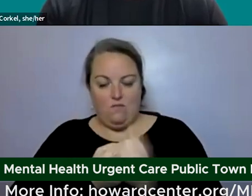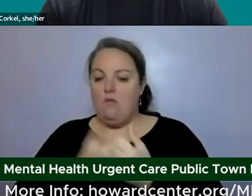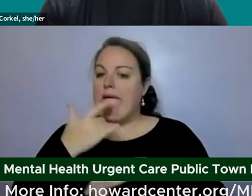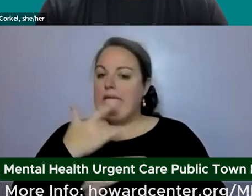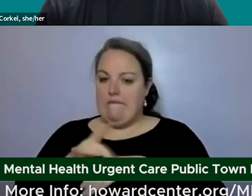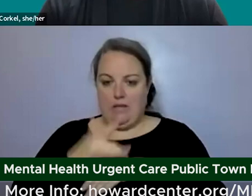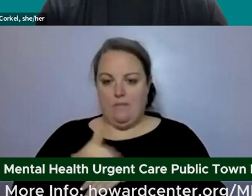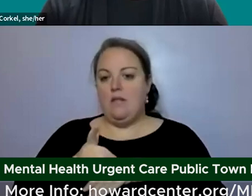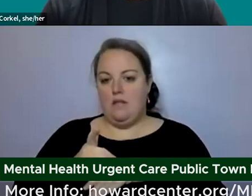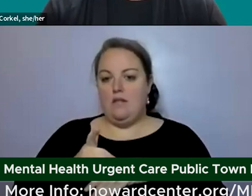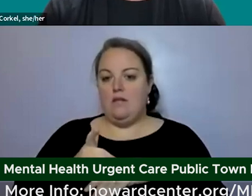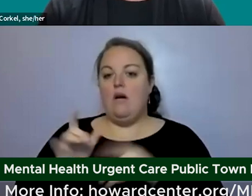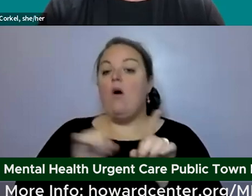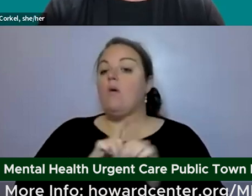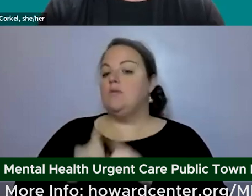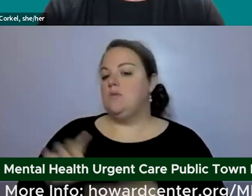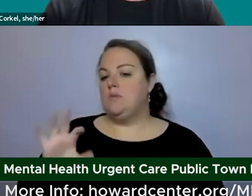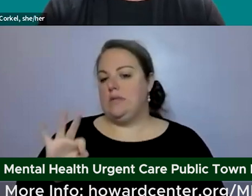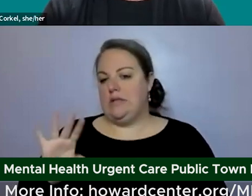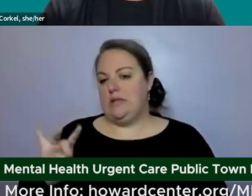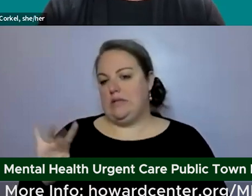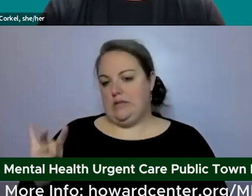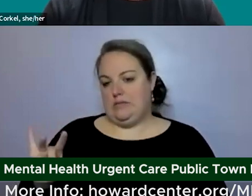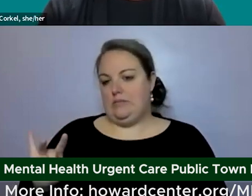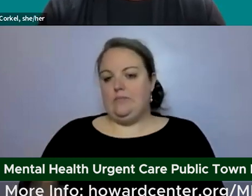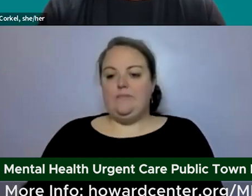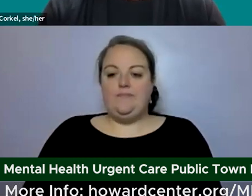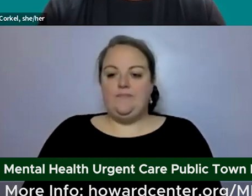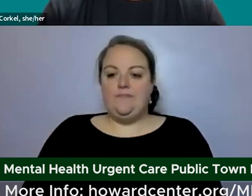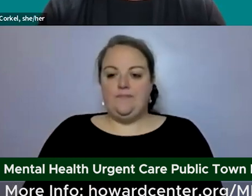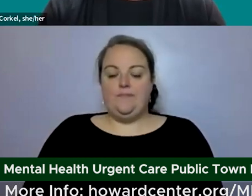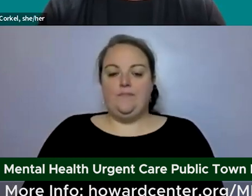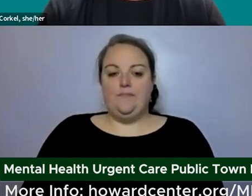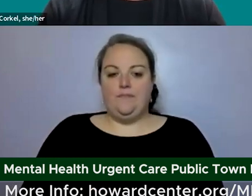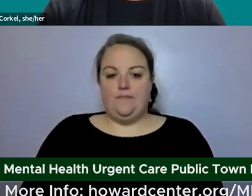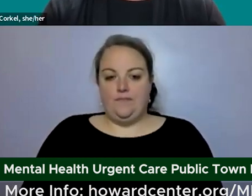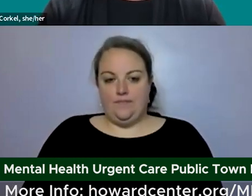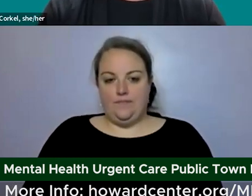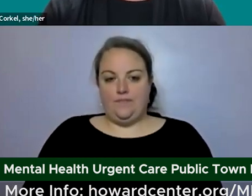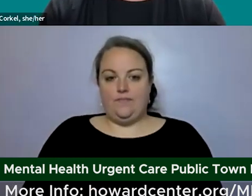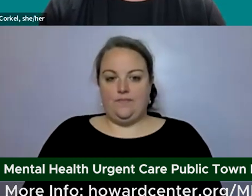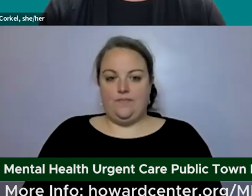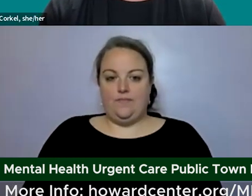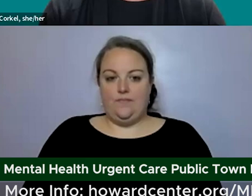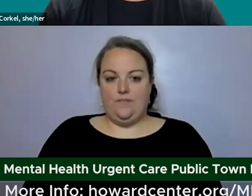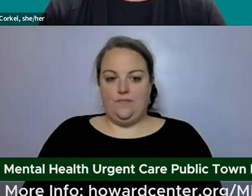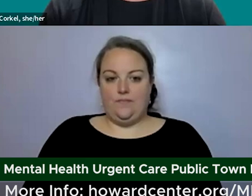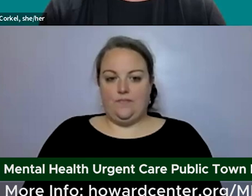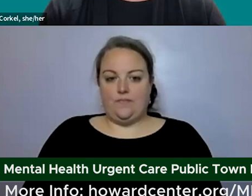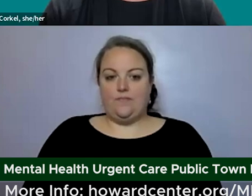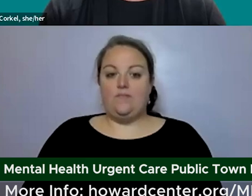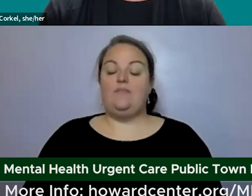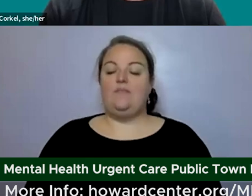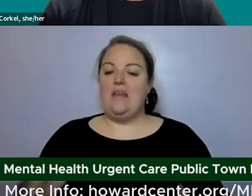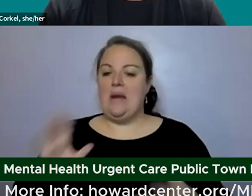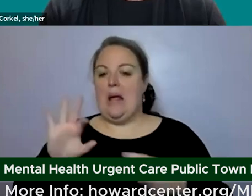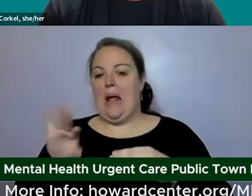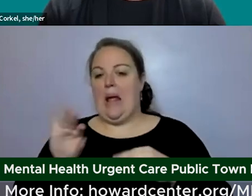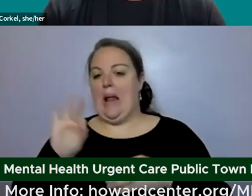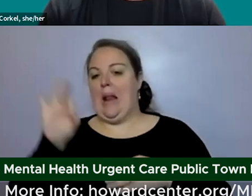as of course is 980 um and i will just note because this was a big part of the discussion